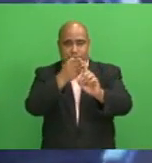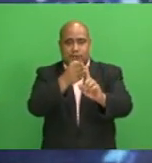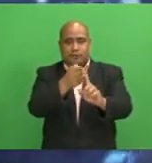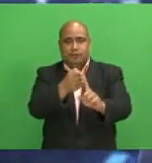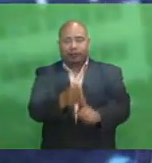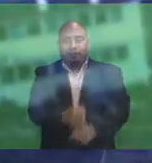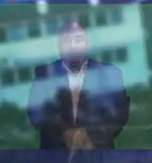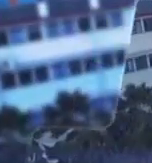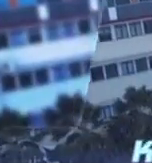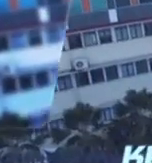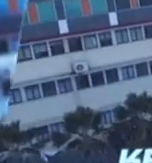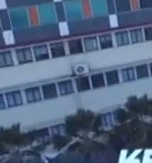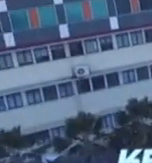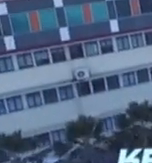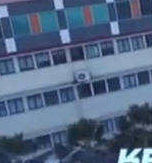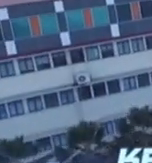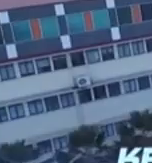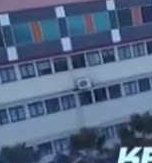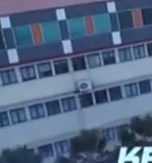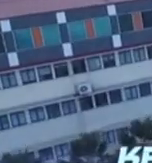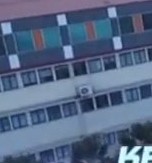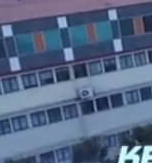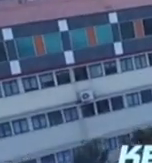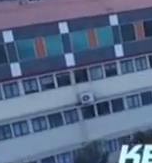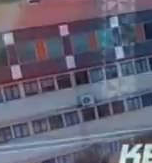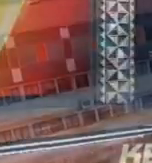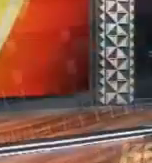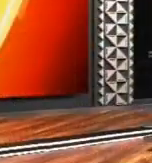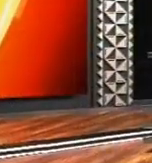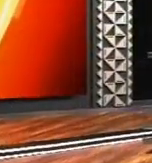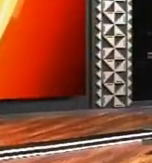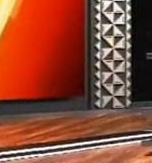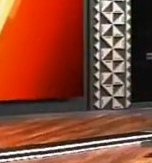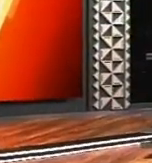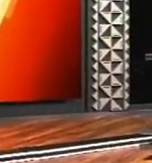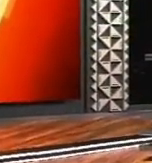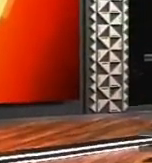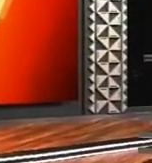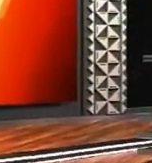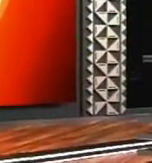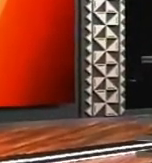From the studios of FBC Subha, Jackie Spade.